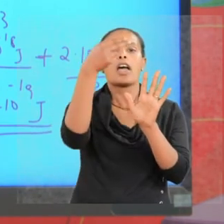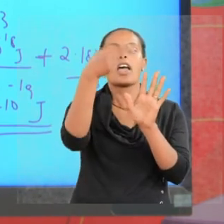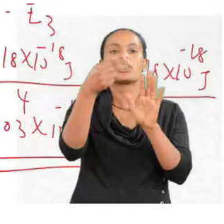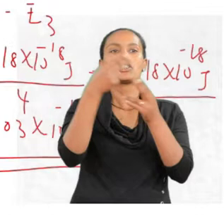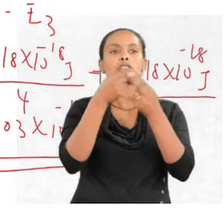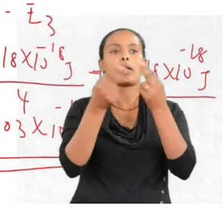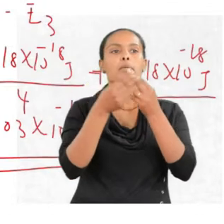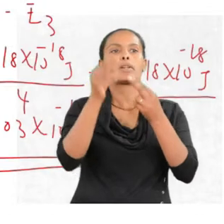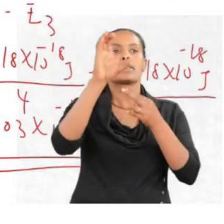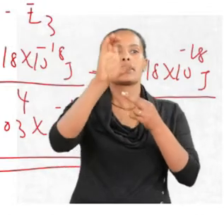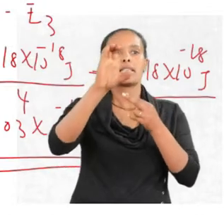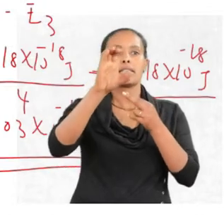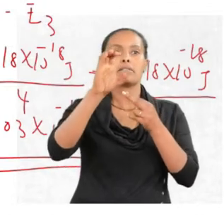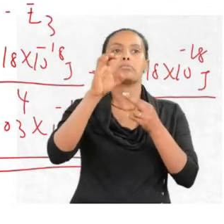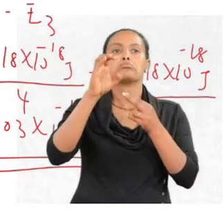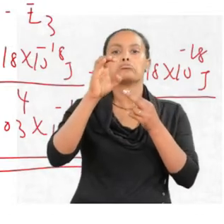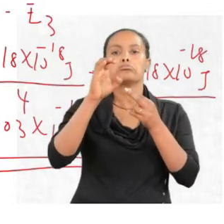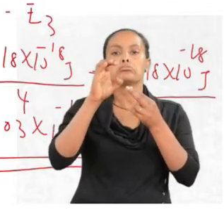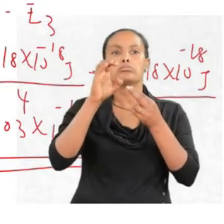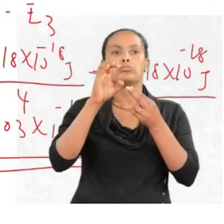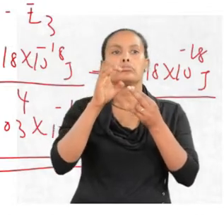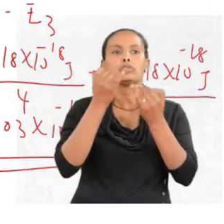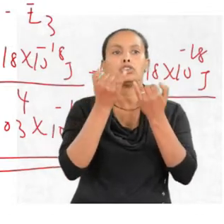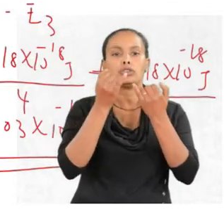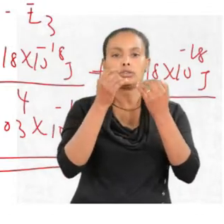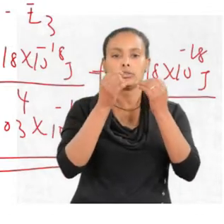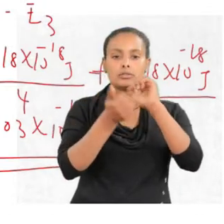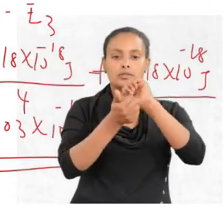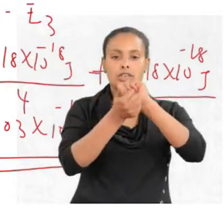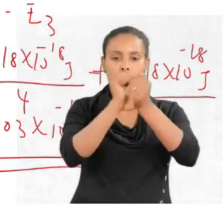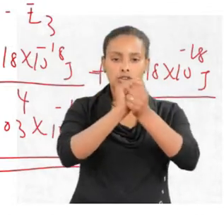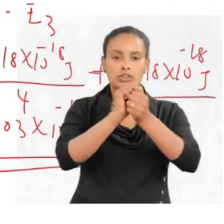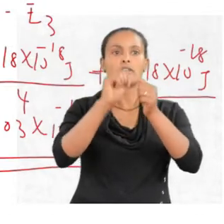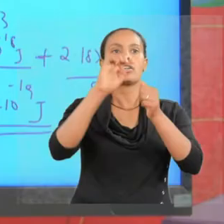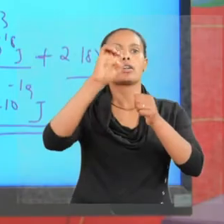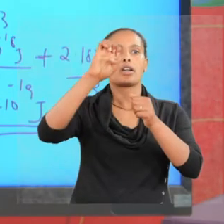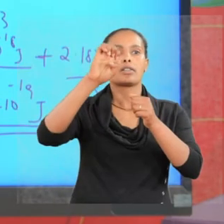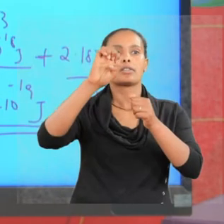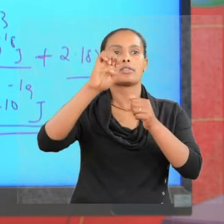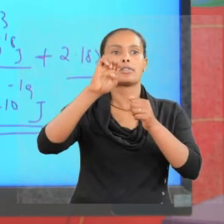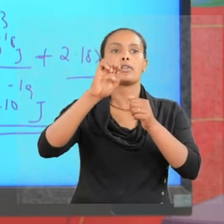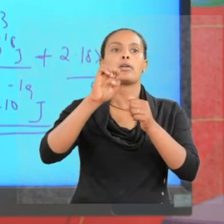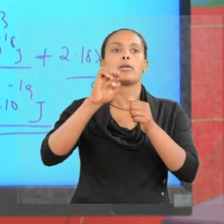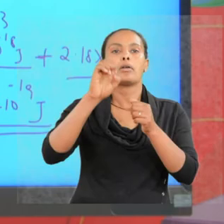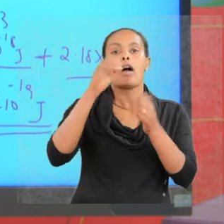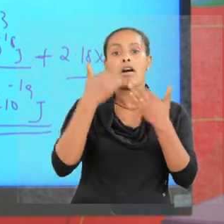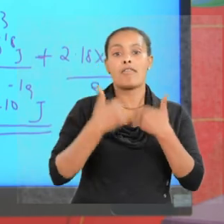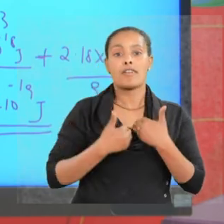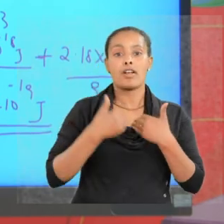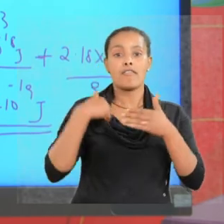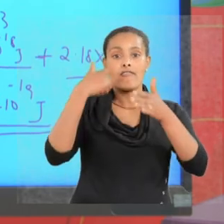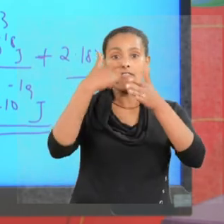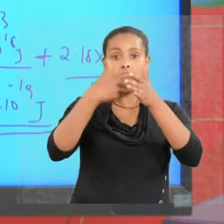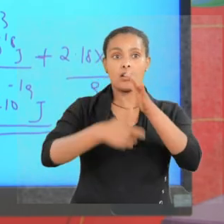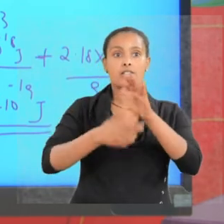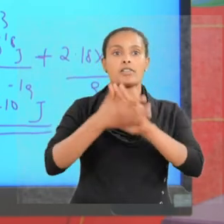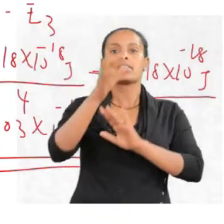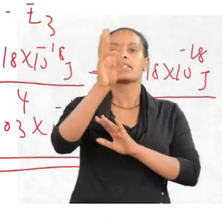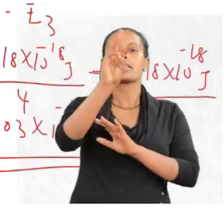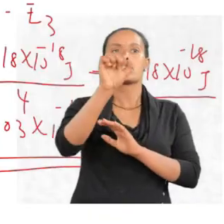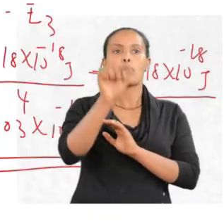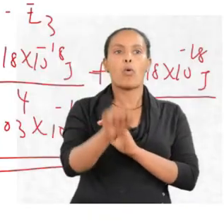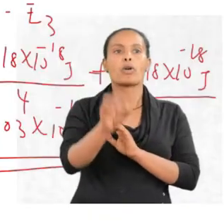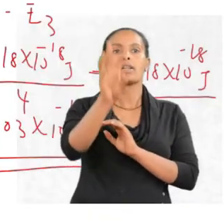times frequency divided by change in energy. H is Planck's constant having a value six